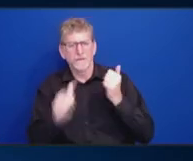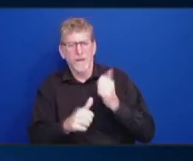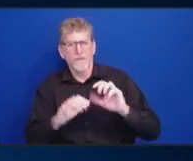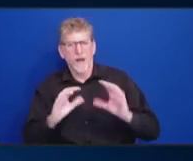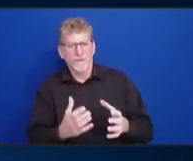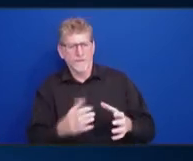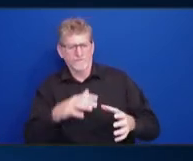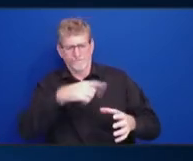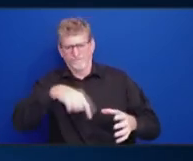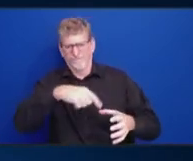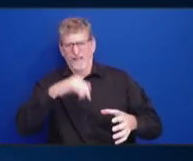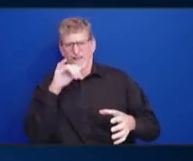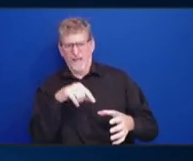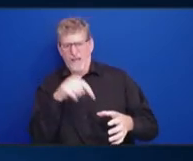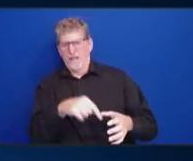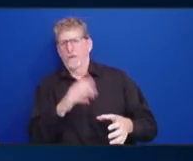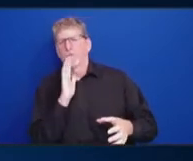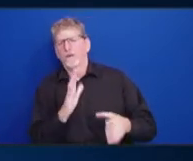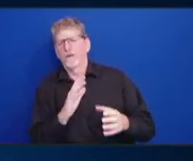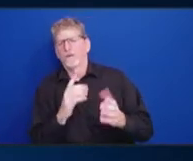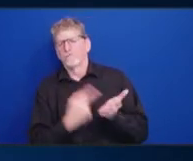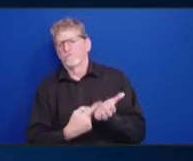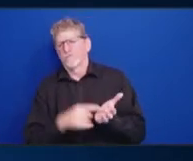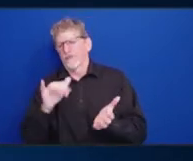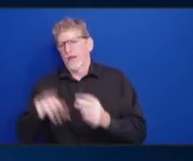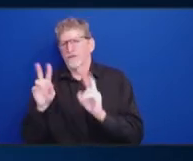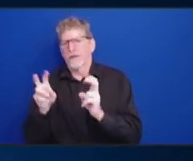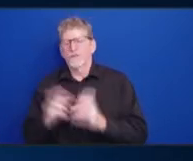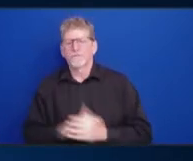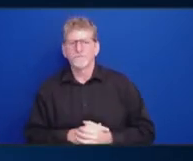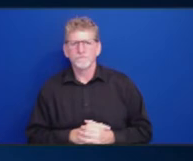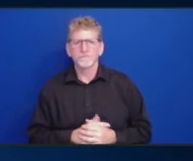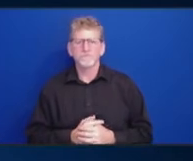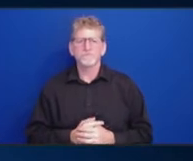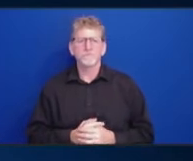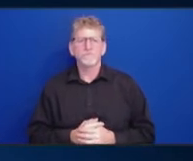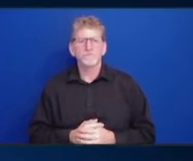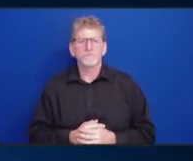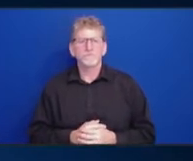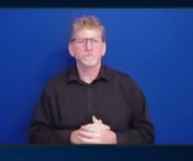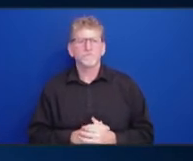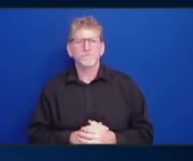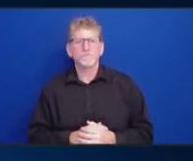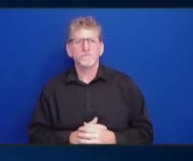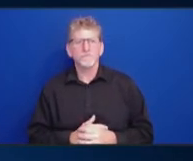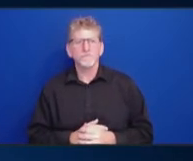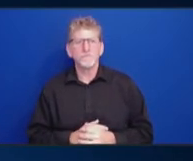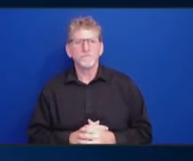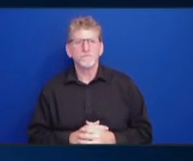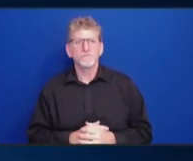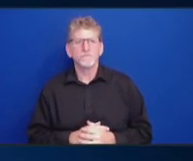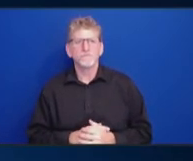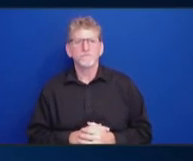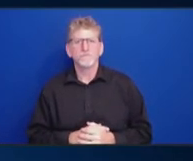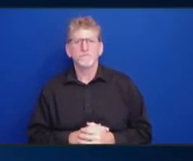it's important that we do get that. So, that would be very good information for us to have. Thank you. Amy. Marcella-